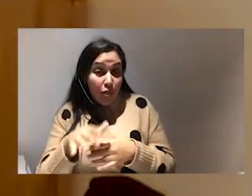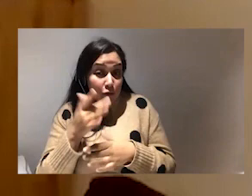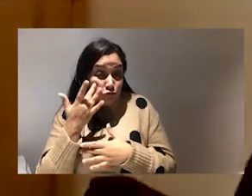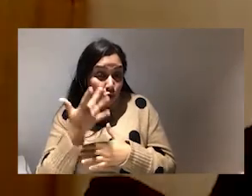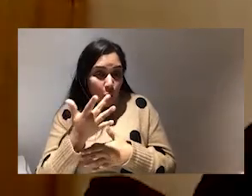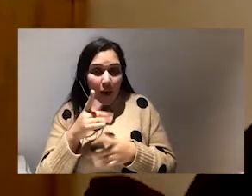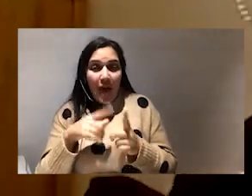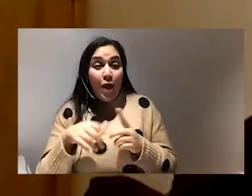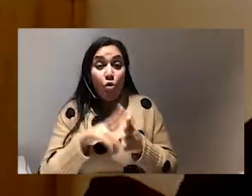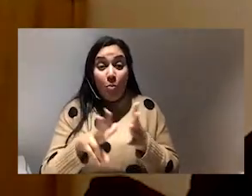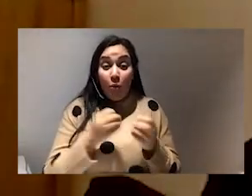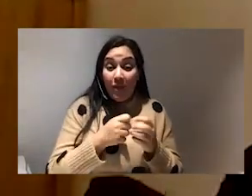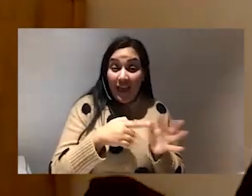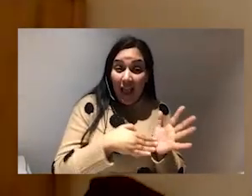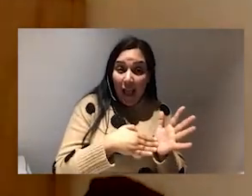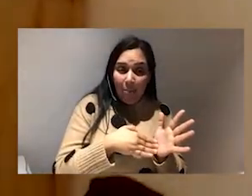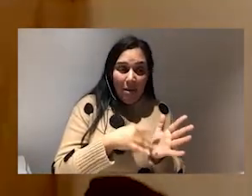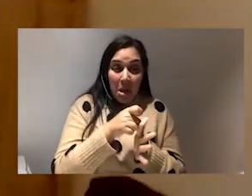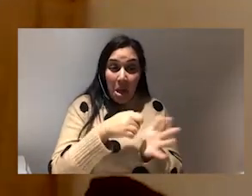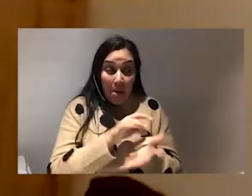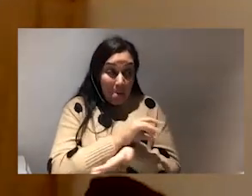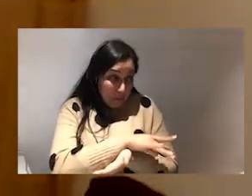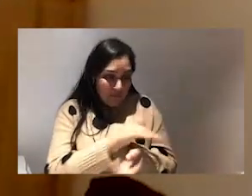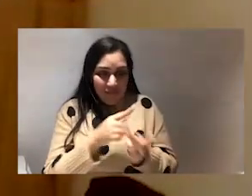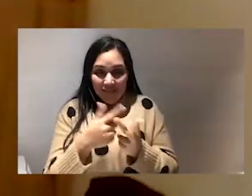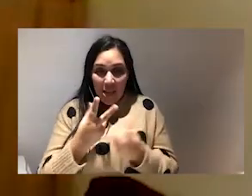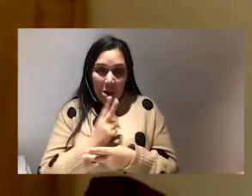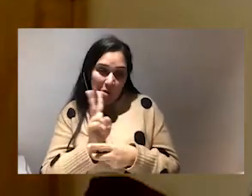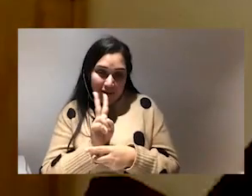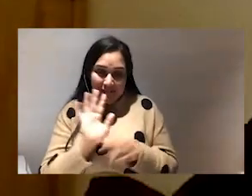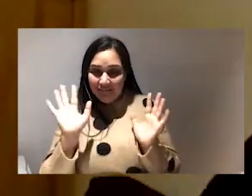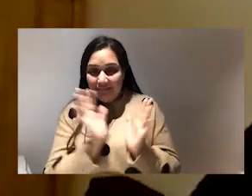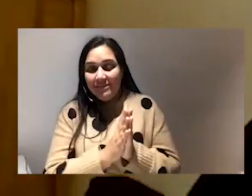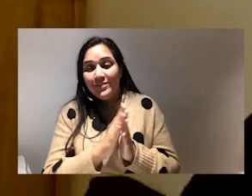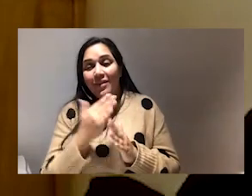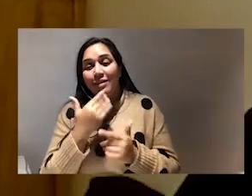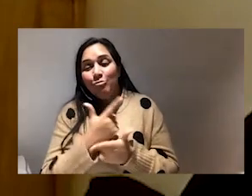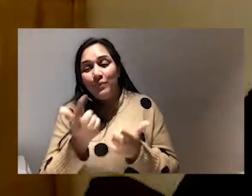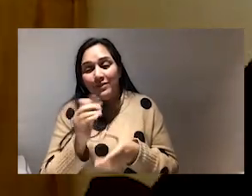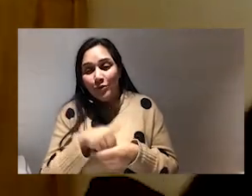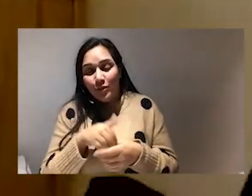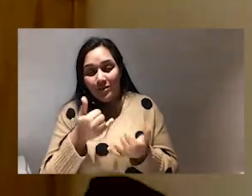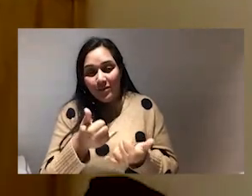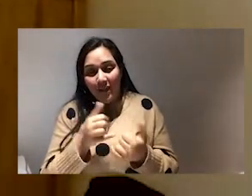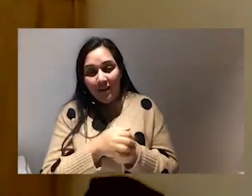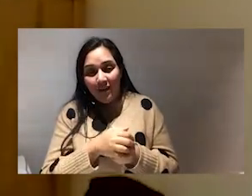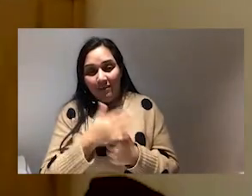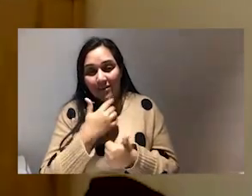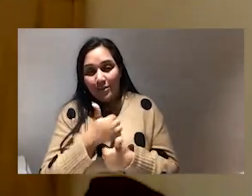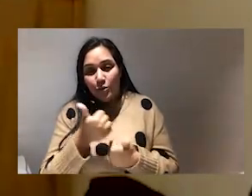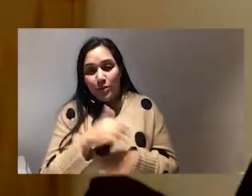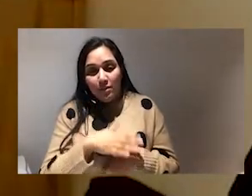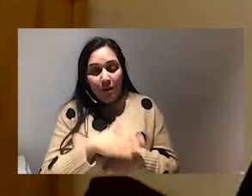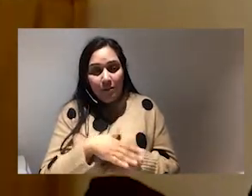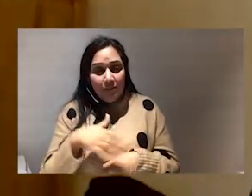person and that was just me and you baby but thank you so much for joining us today i've had such a good time